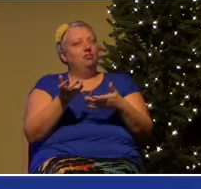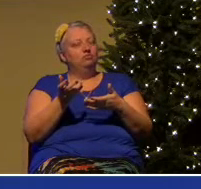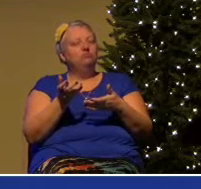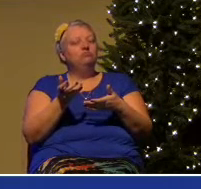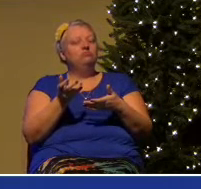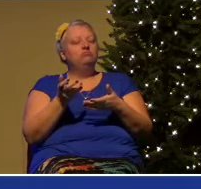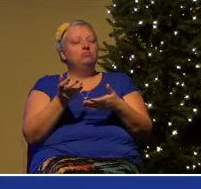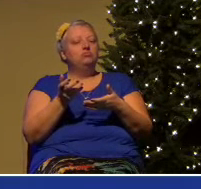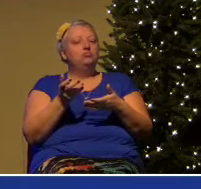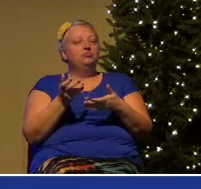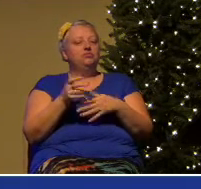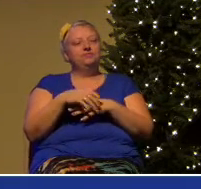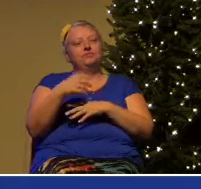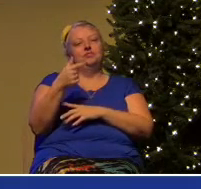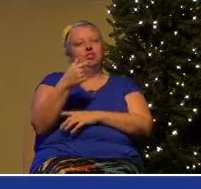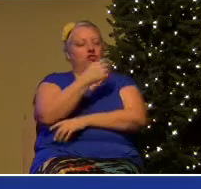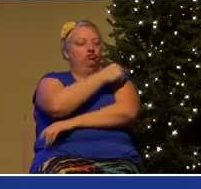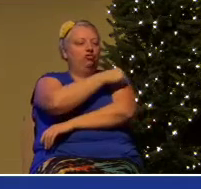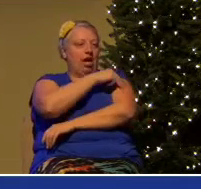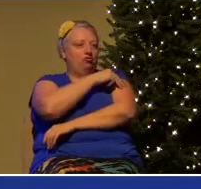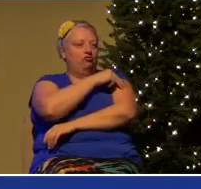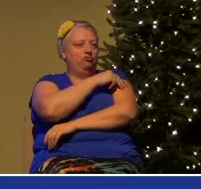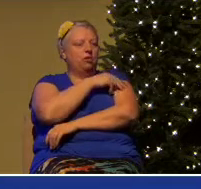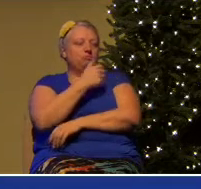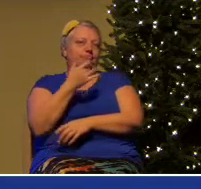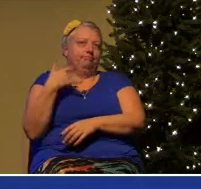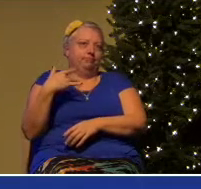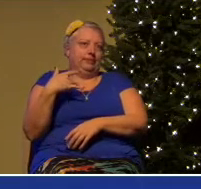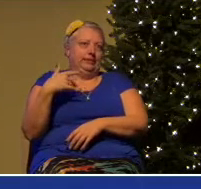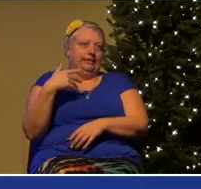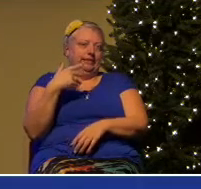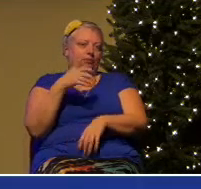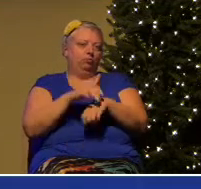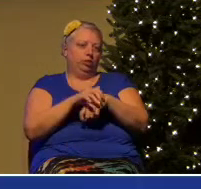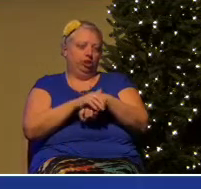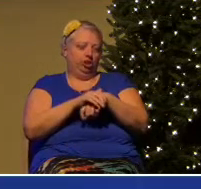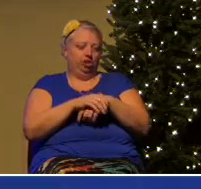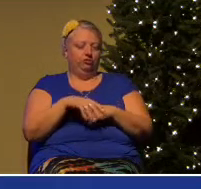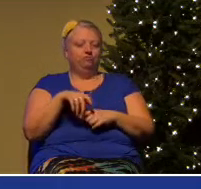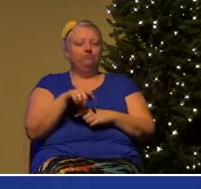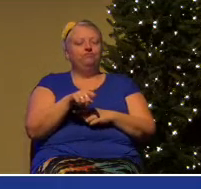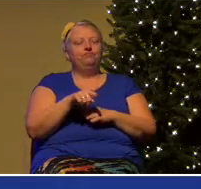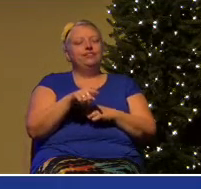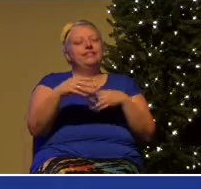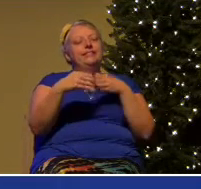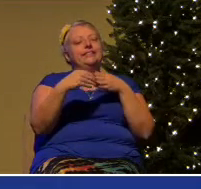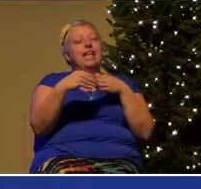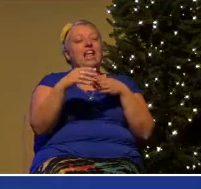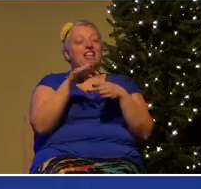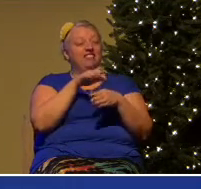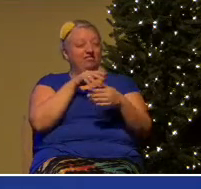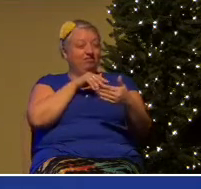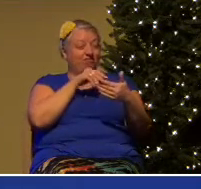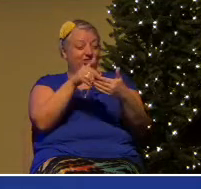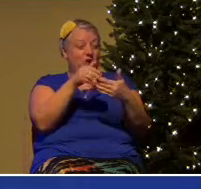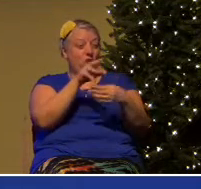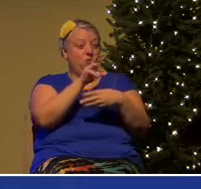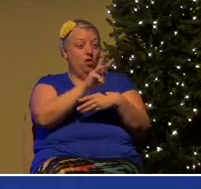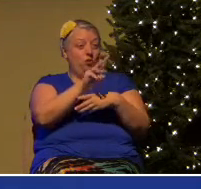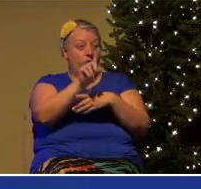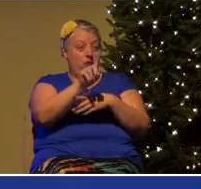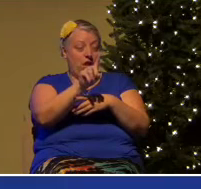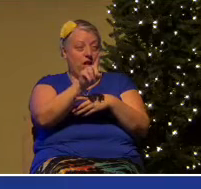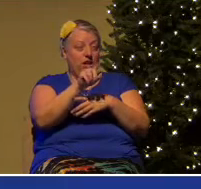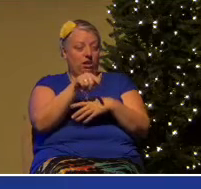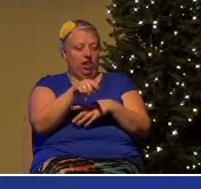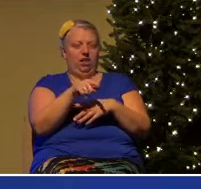The generals, the British generals particularly, and the leaders in World War I, could